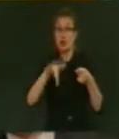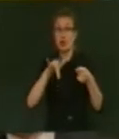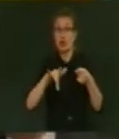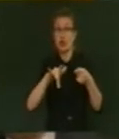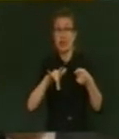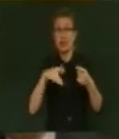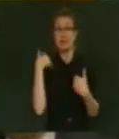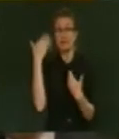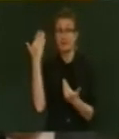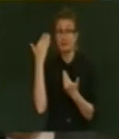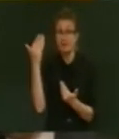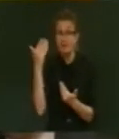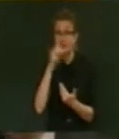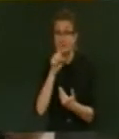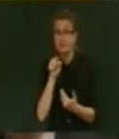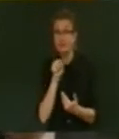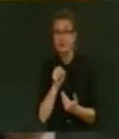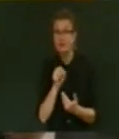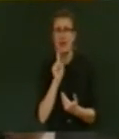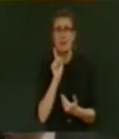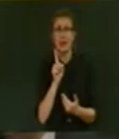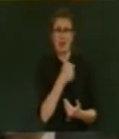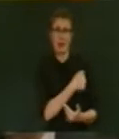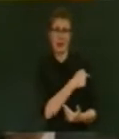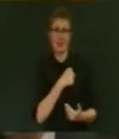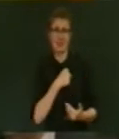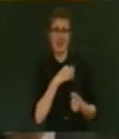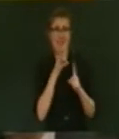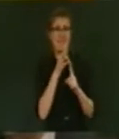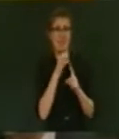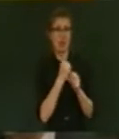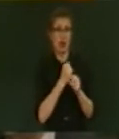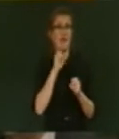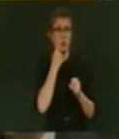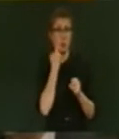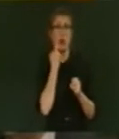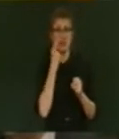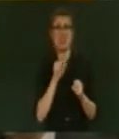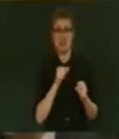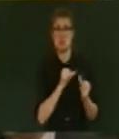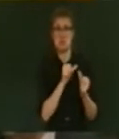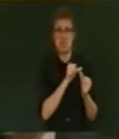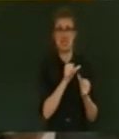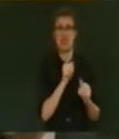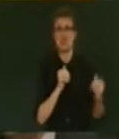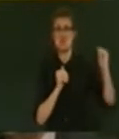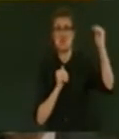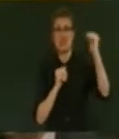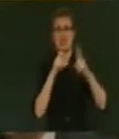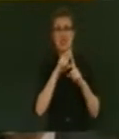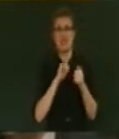But let's be honest. Phil Goff would have done a lot better. David Shearer would have done a lot better.